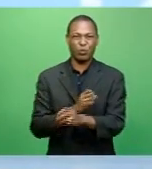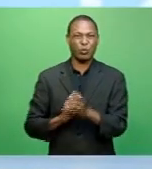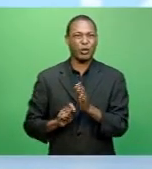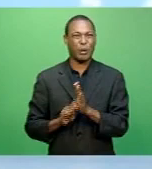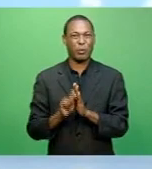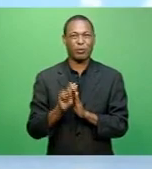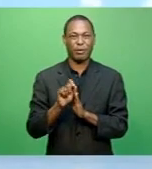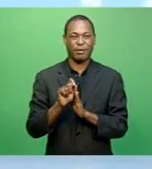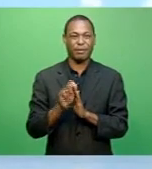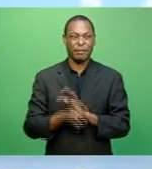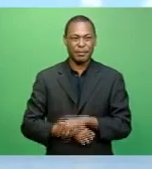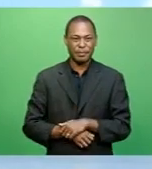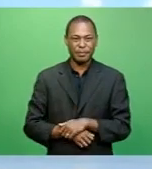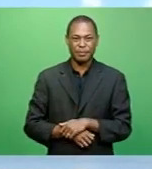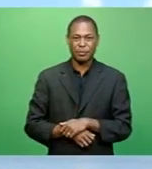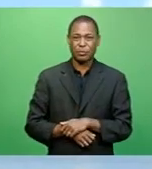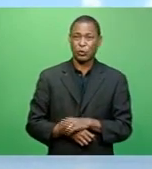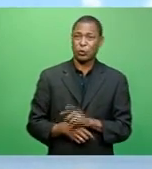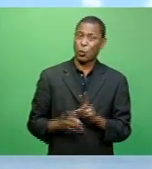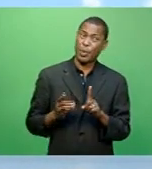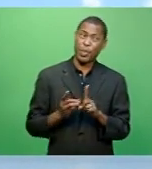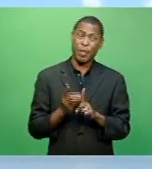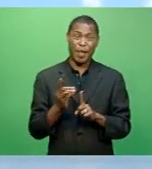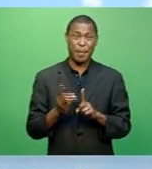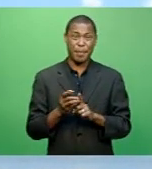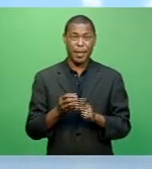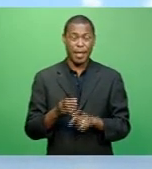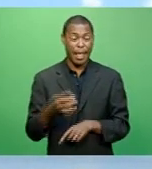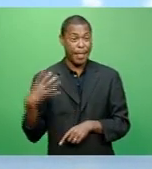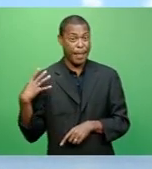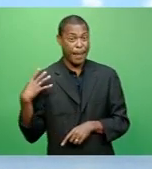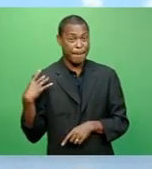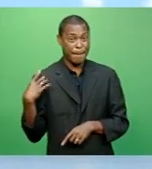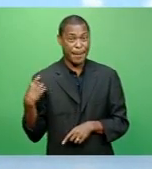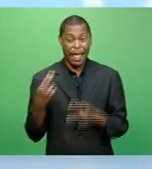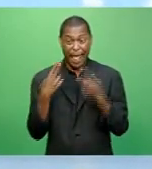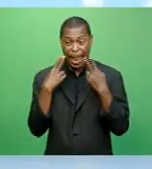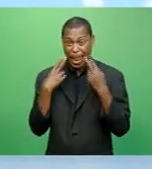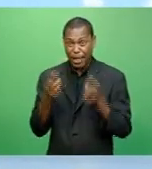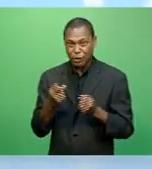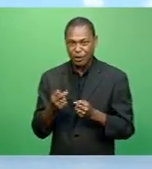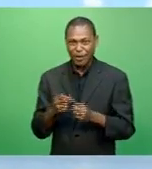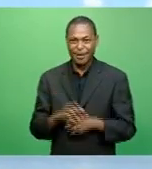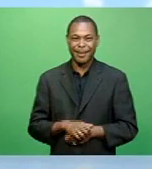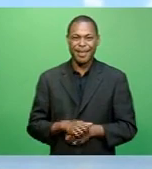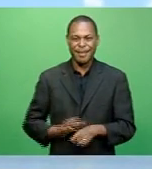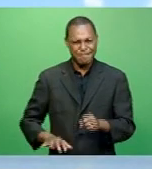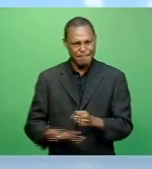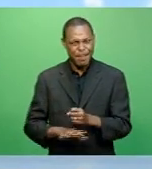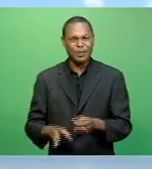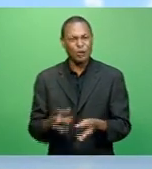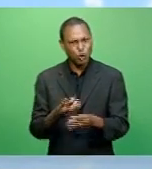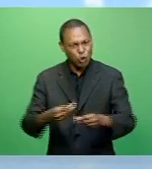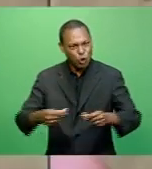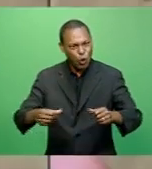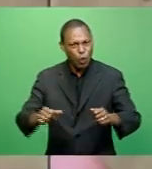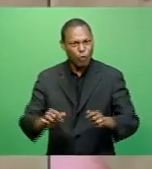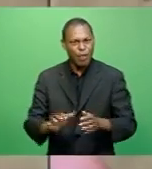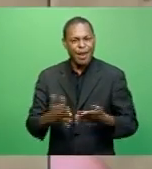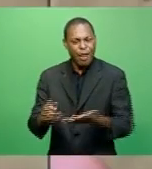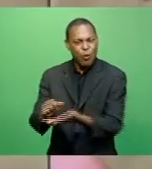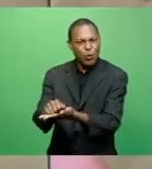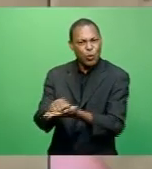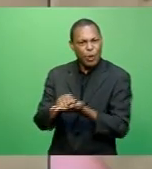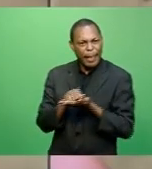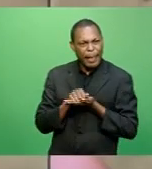into developing and applying nature-based solutions to threats as well as preserving some of the intact